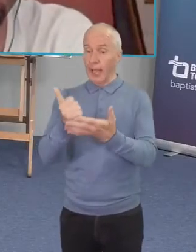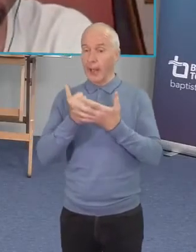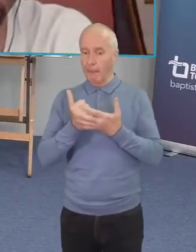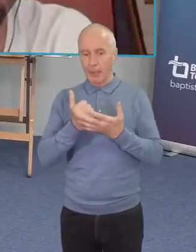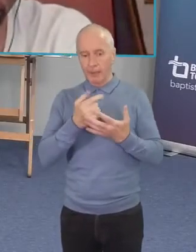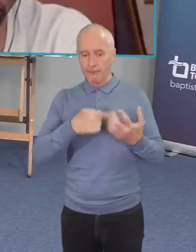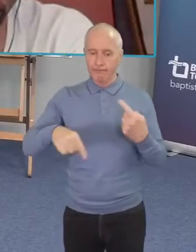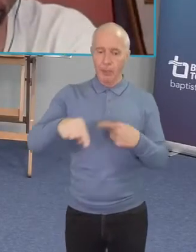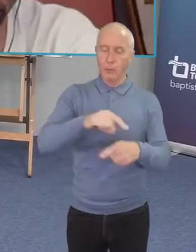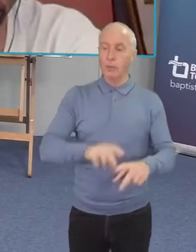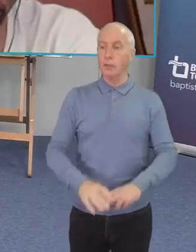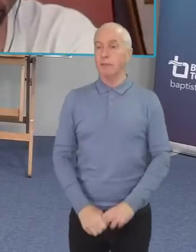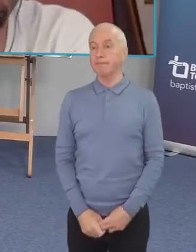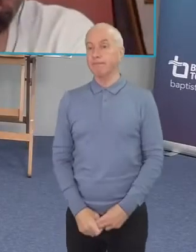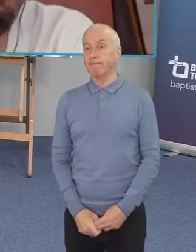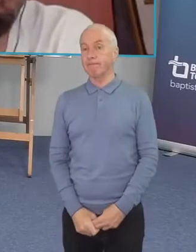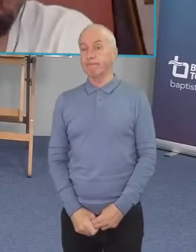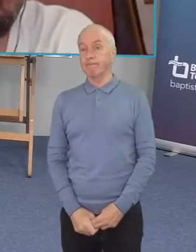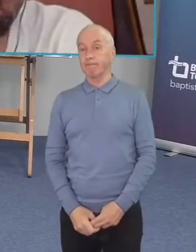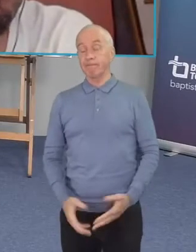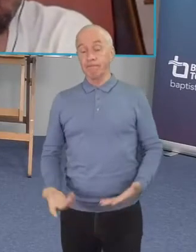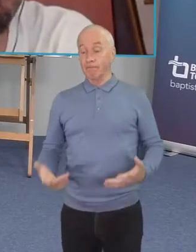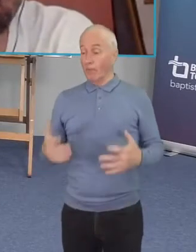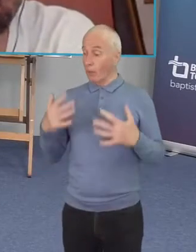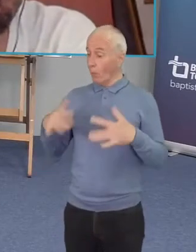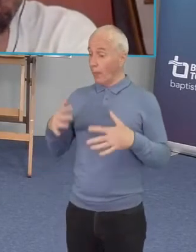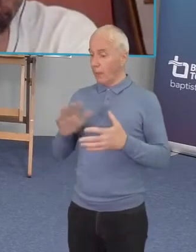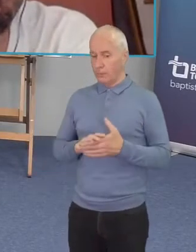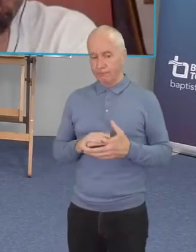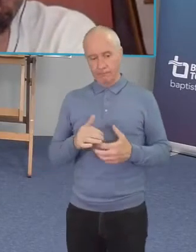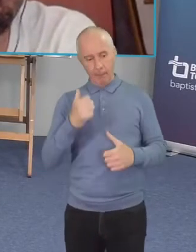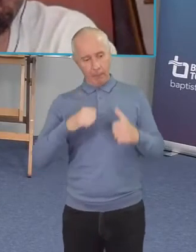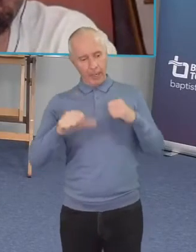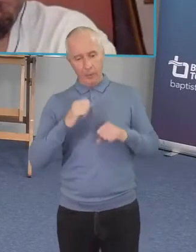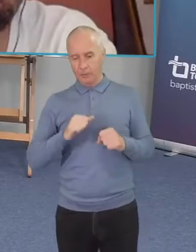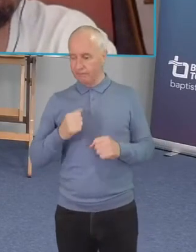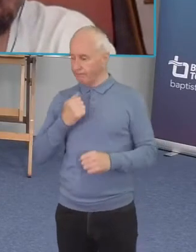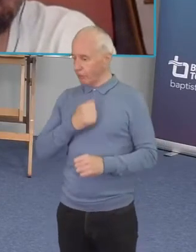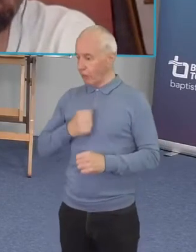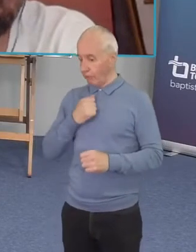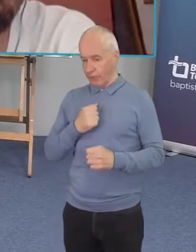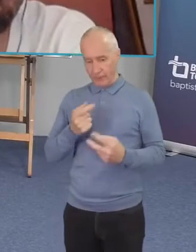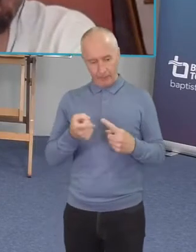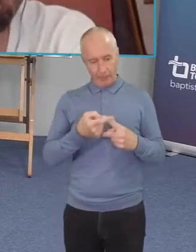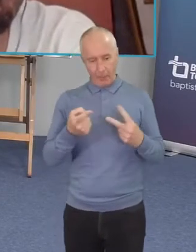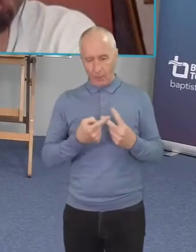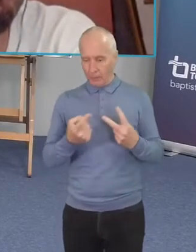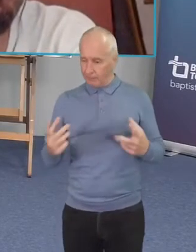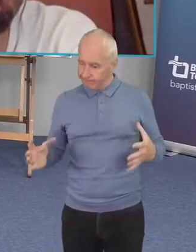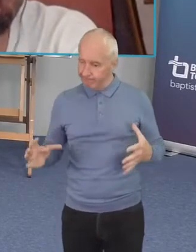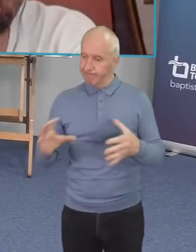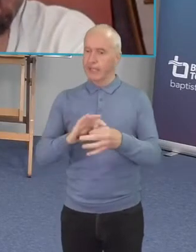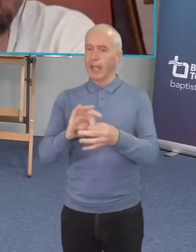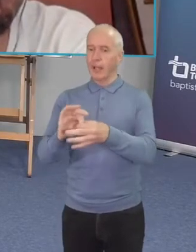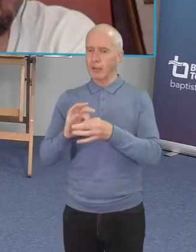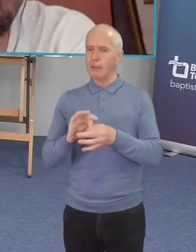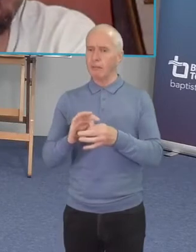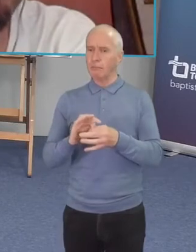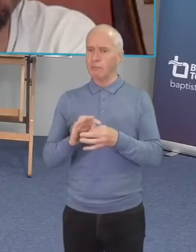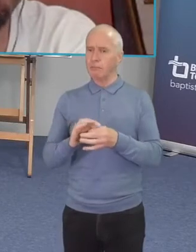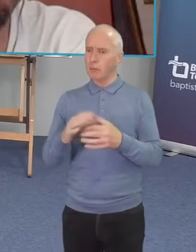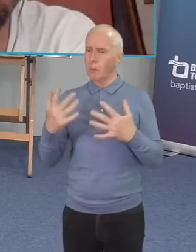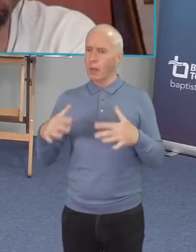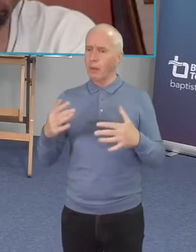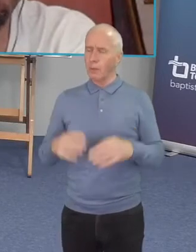wow that sounds fantastic the idea of a proud and a sorry i really love the bringing of those two things together as well that's that's